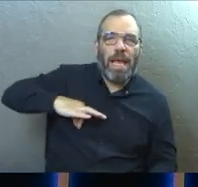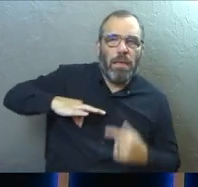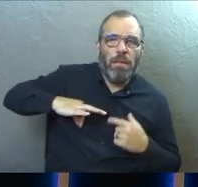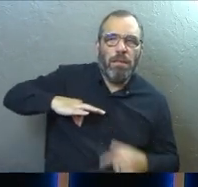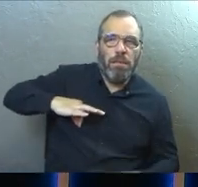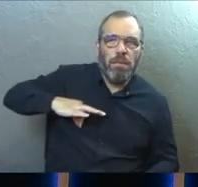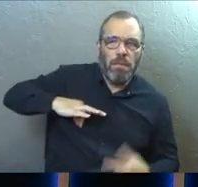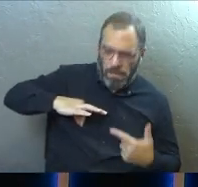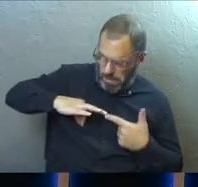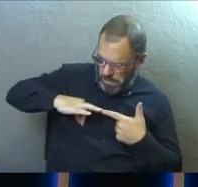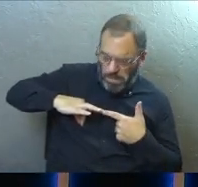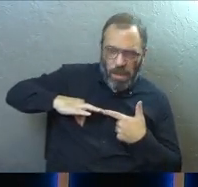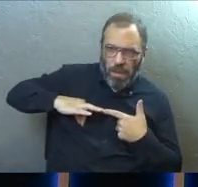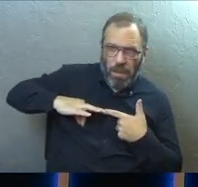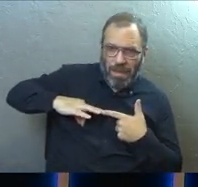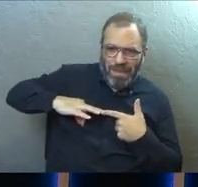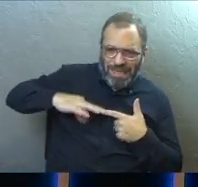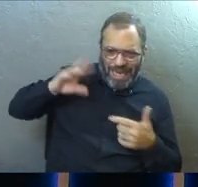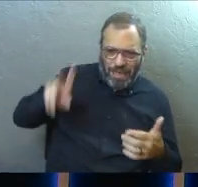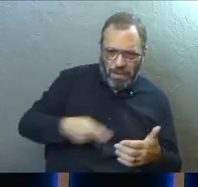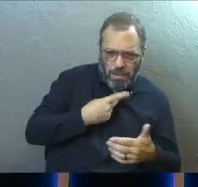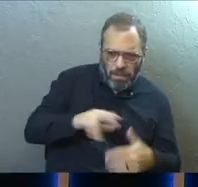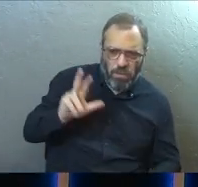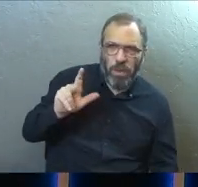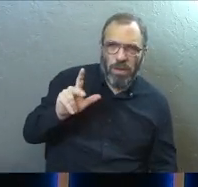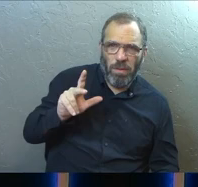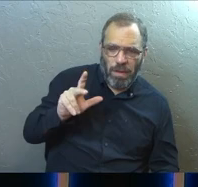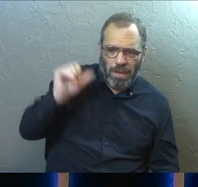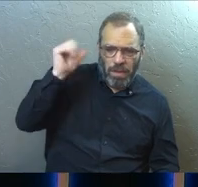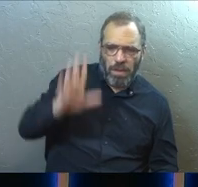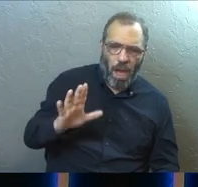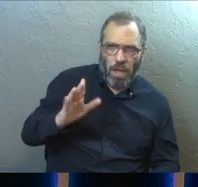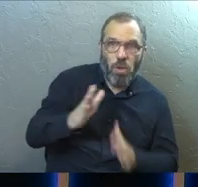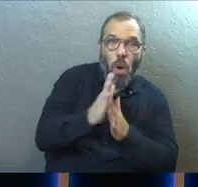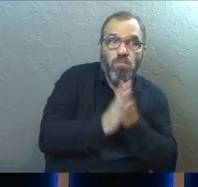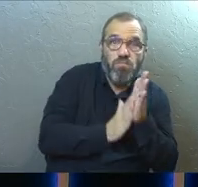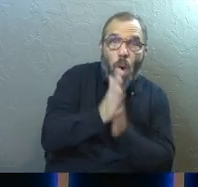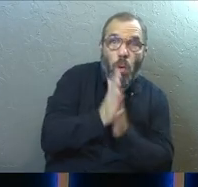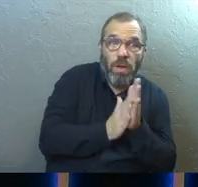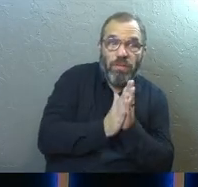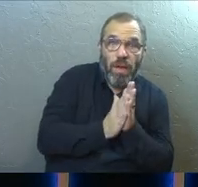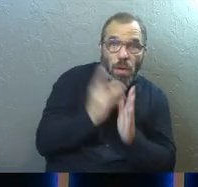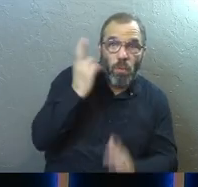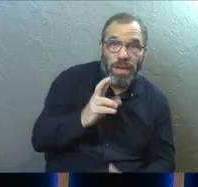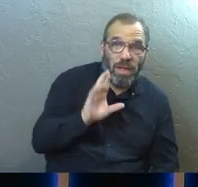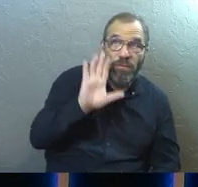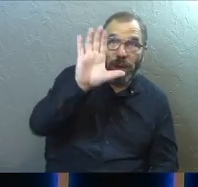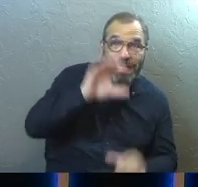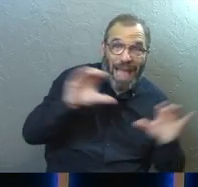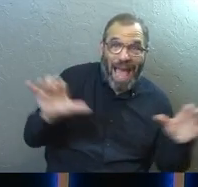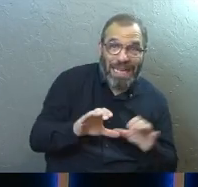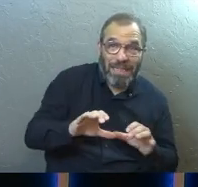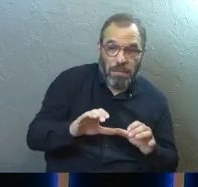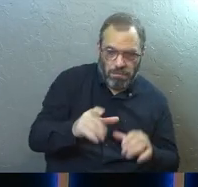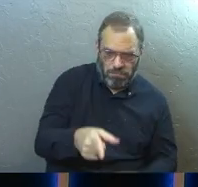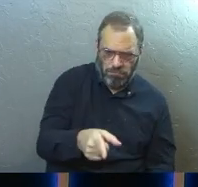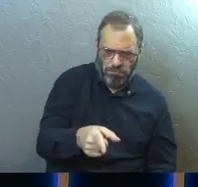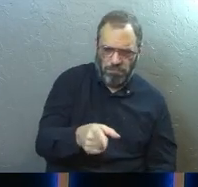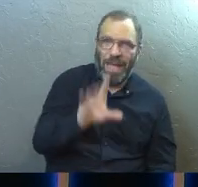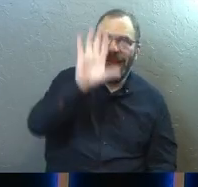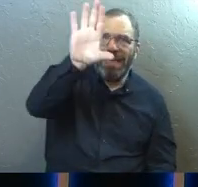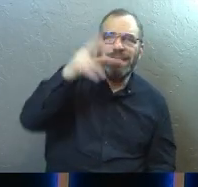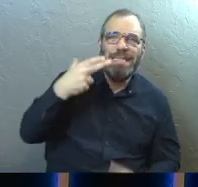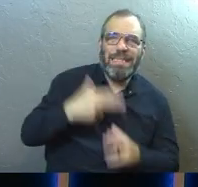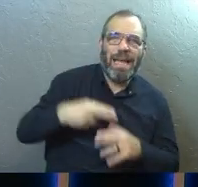It's the only moment in Psalm 23 where God's motive and reason for his actions is given to us.